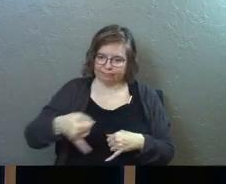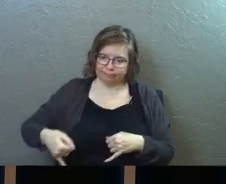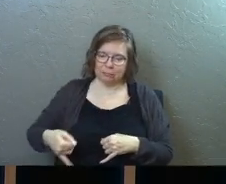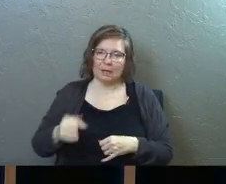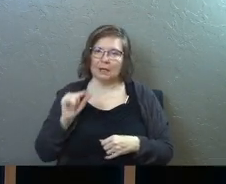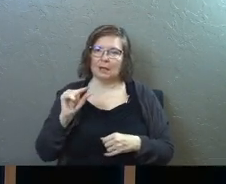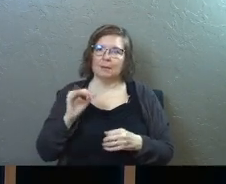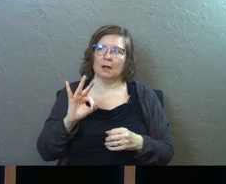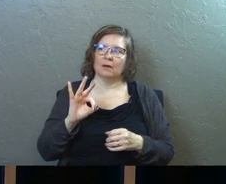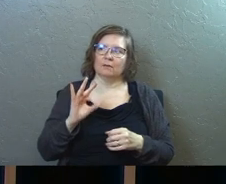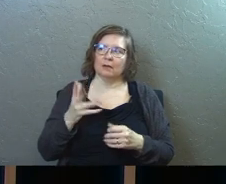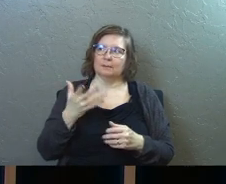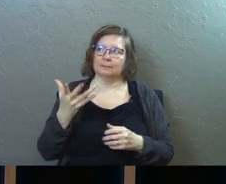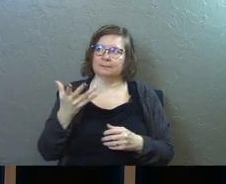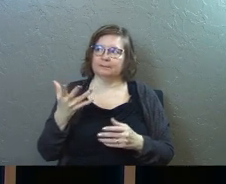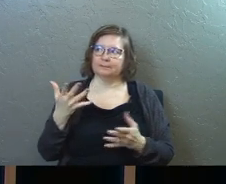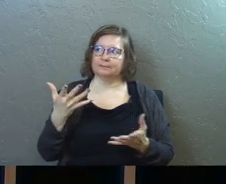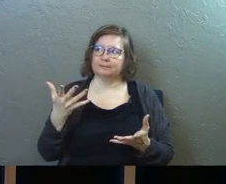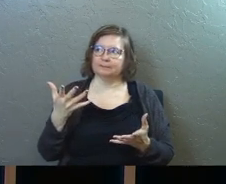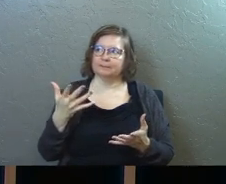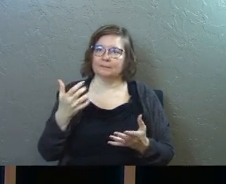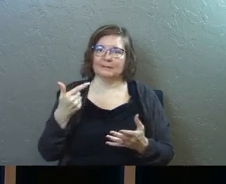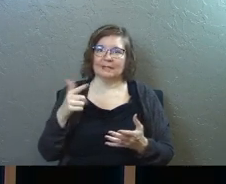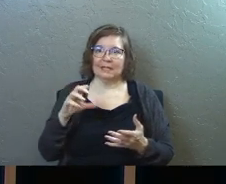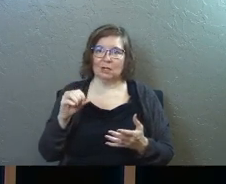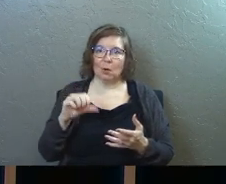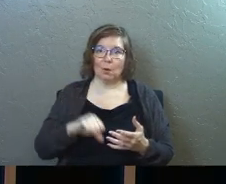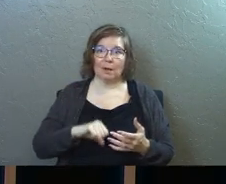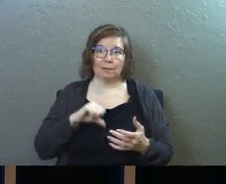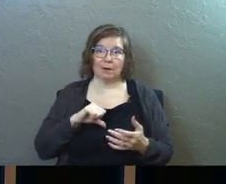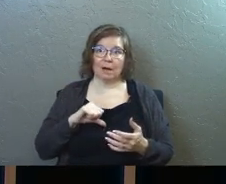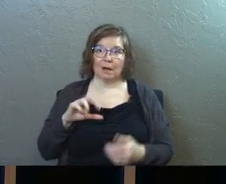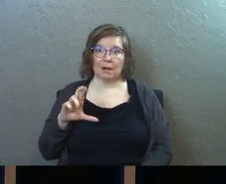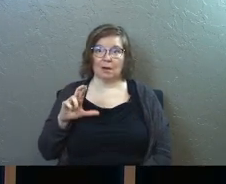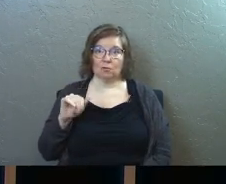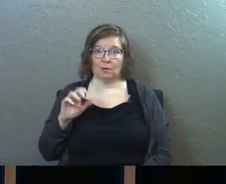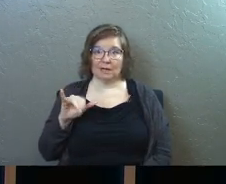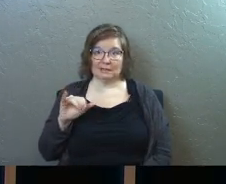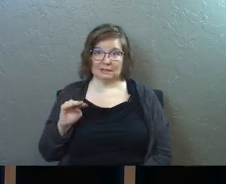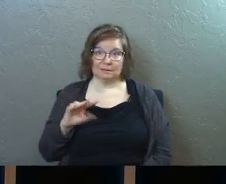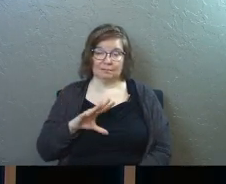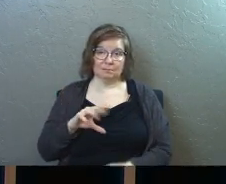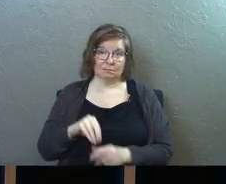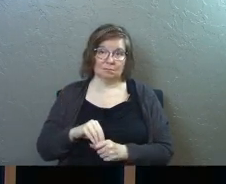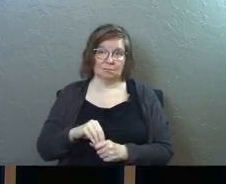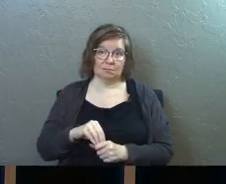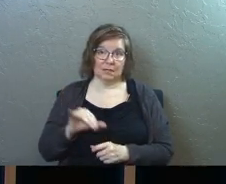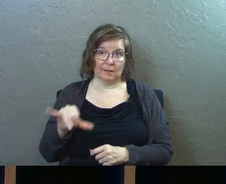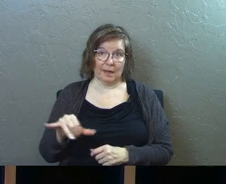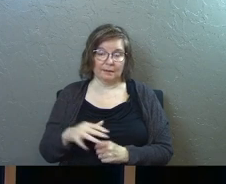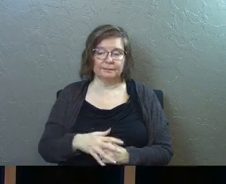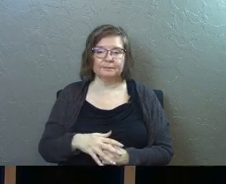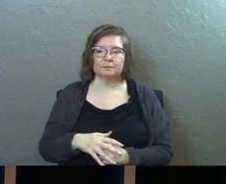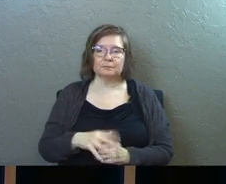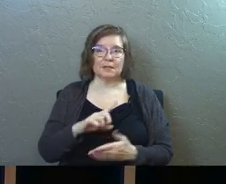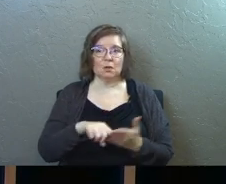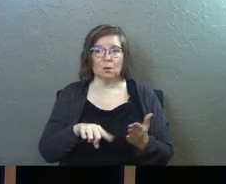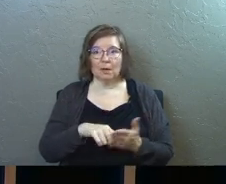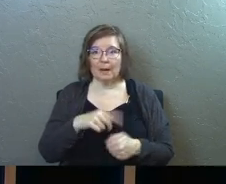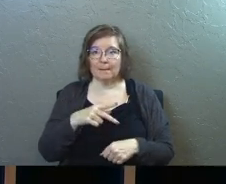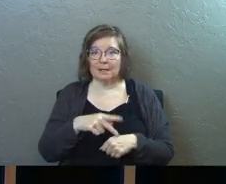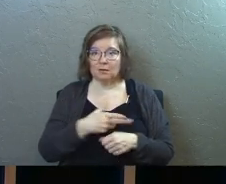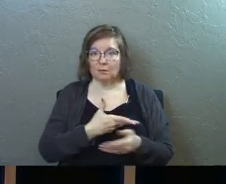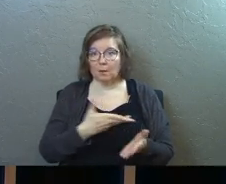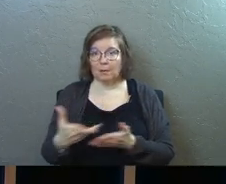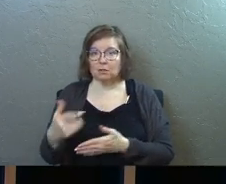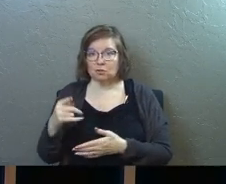little bit of ego and pride and racism maybe all into that and they criticized Peter